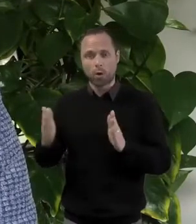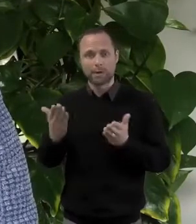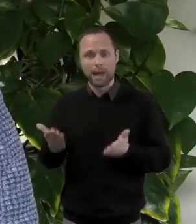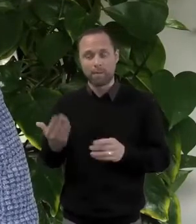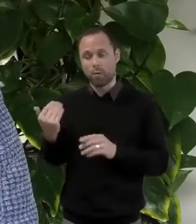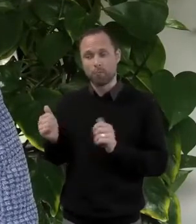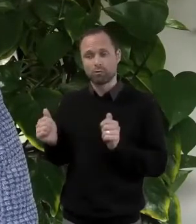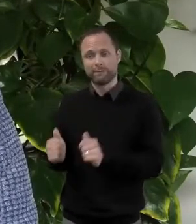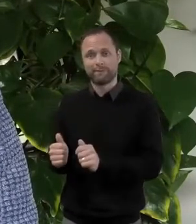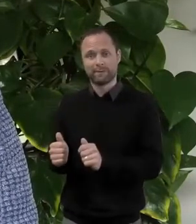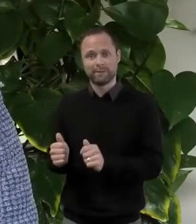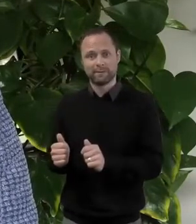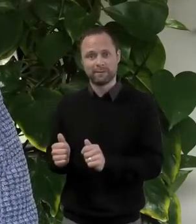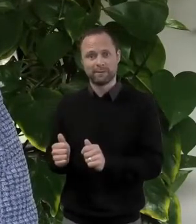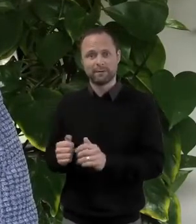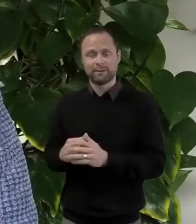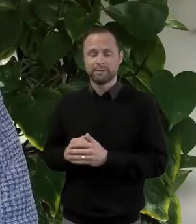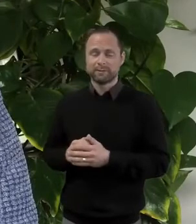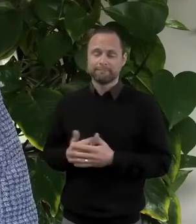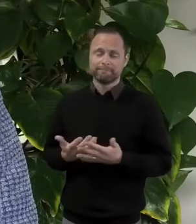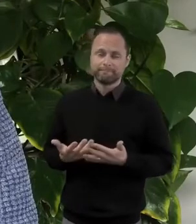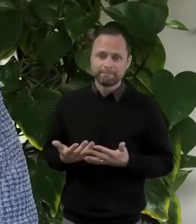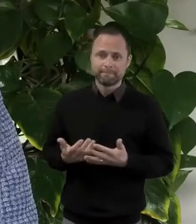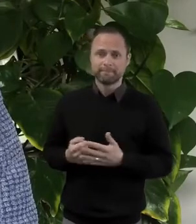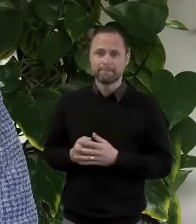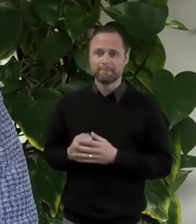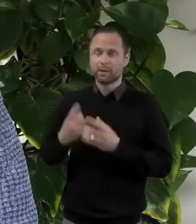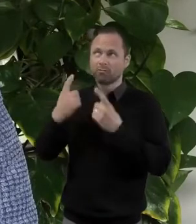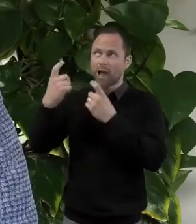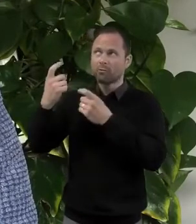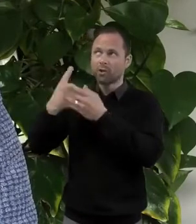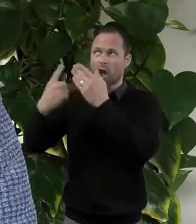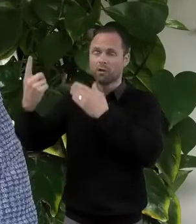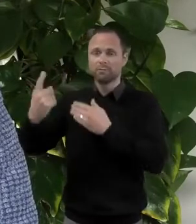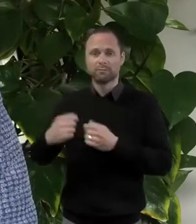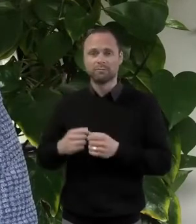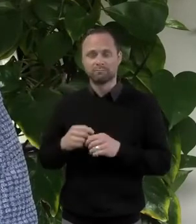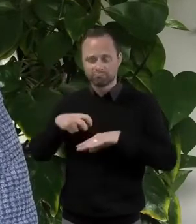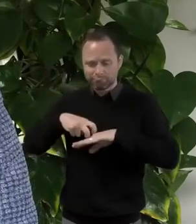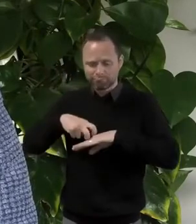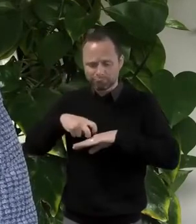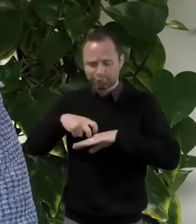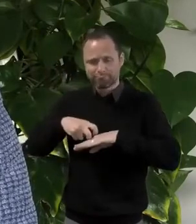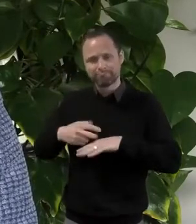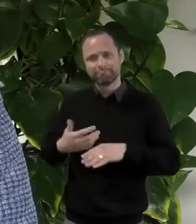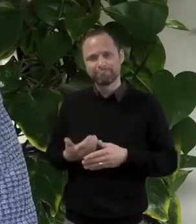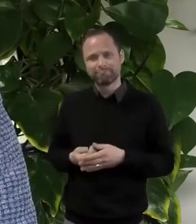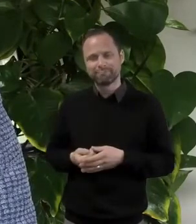be. And I'm praying for